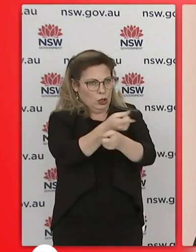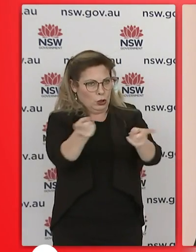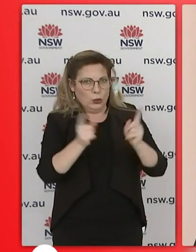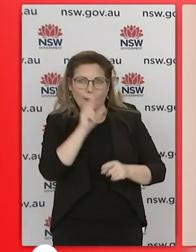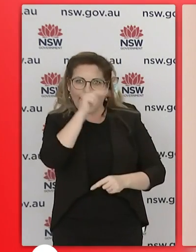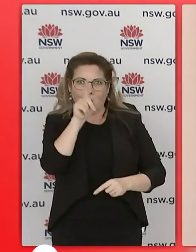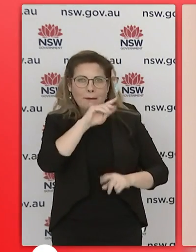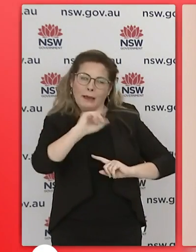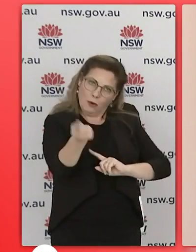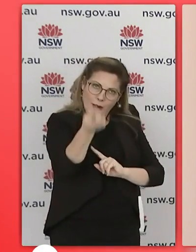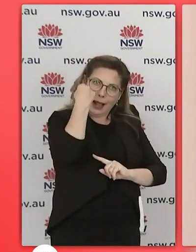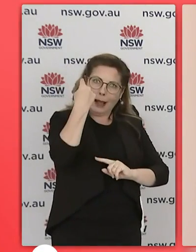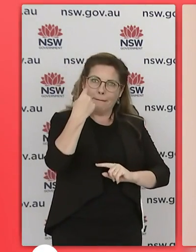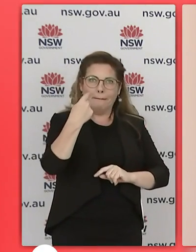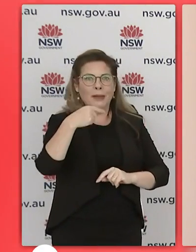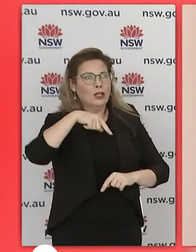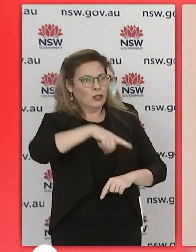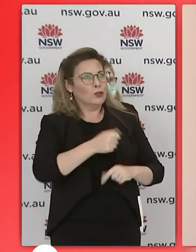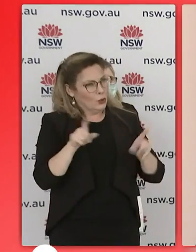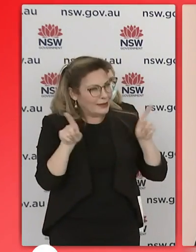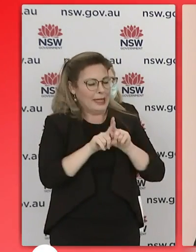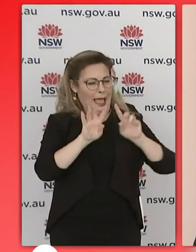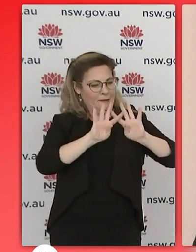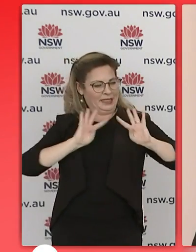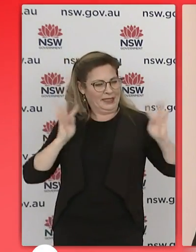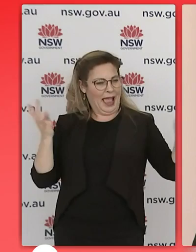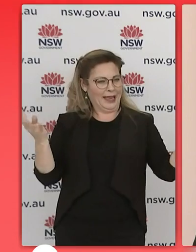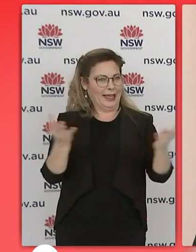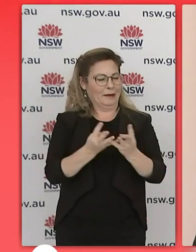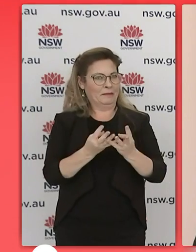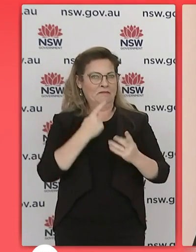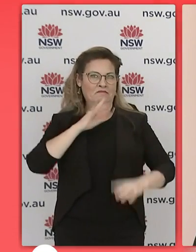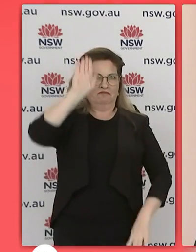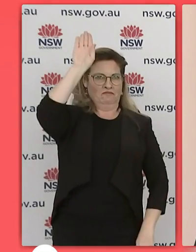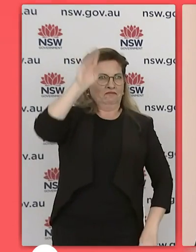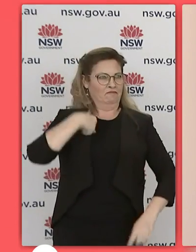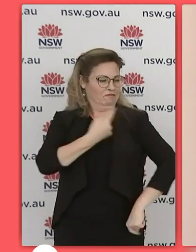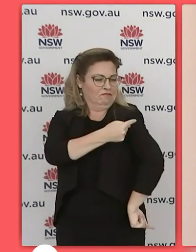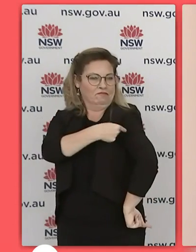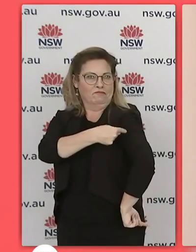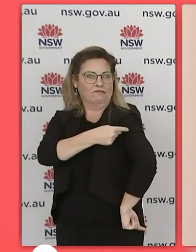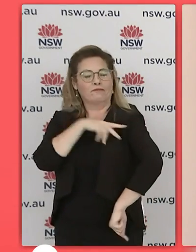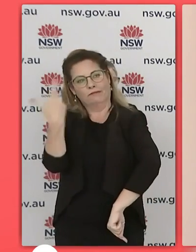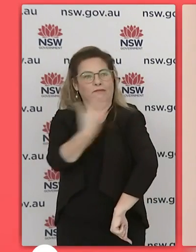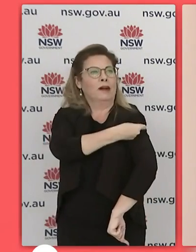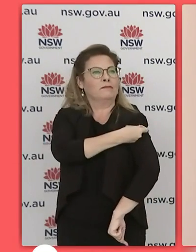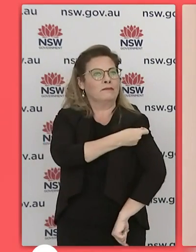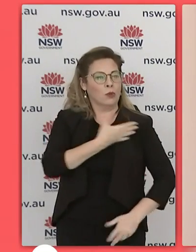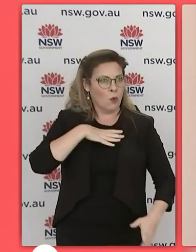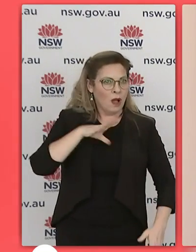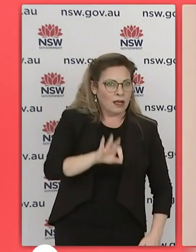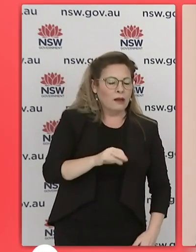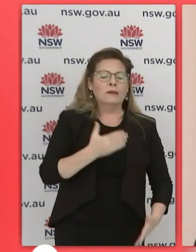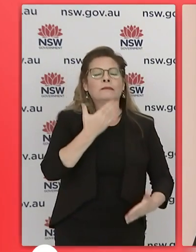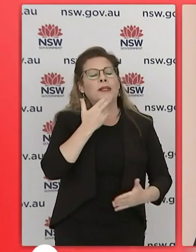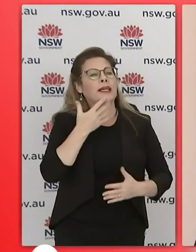and make sure that you can go safely to your your hsc exams by october but what we really need you to do is to go for